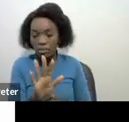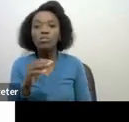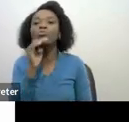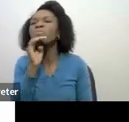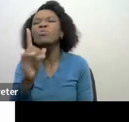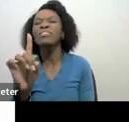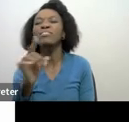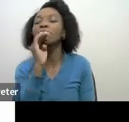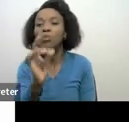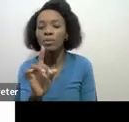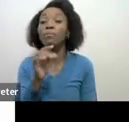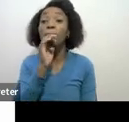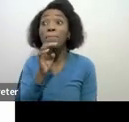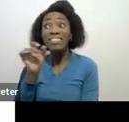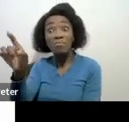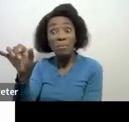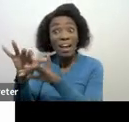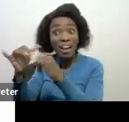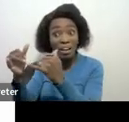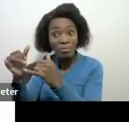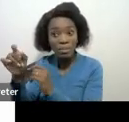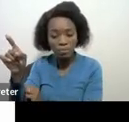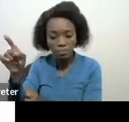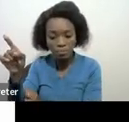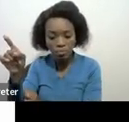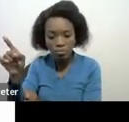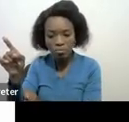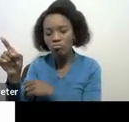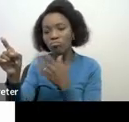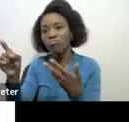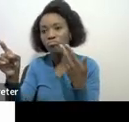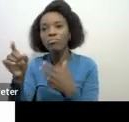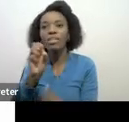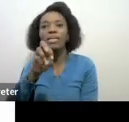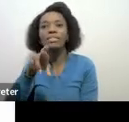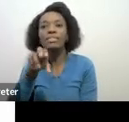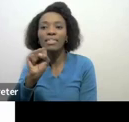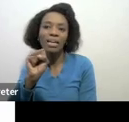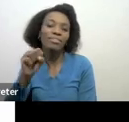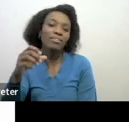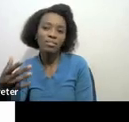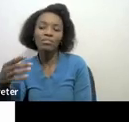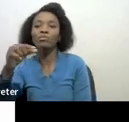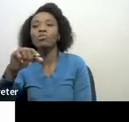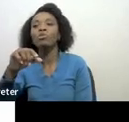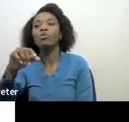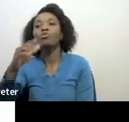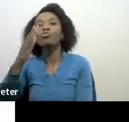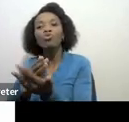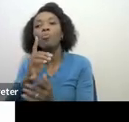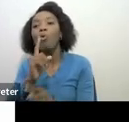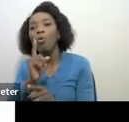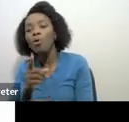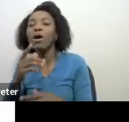that third party appointment is what people refer to as SARS garnishing orders stop orders debit